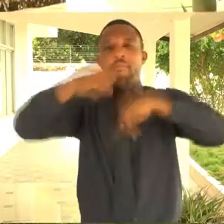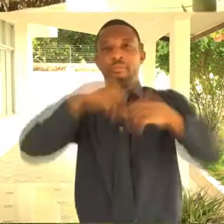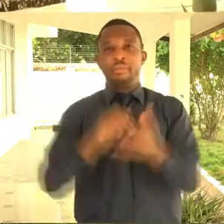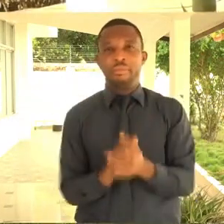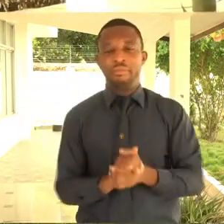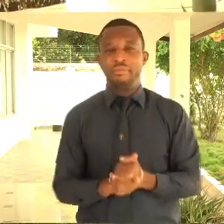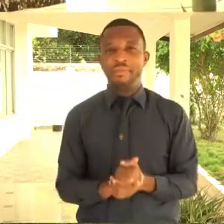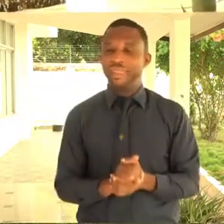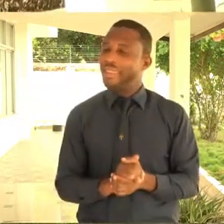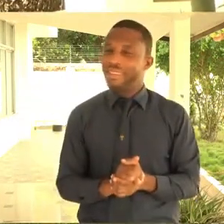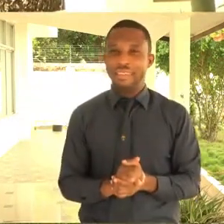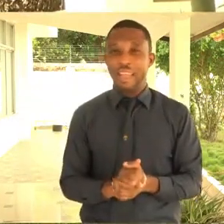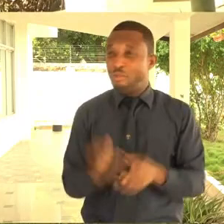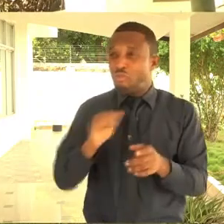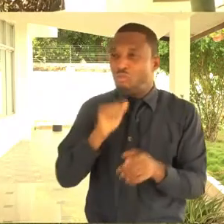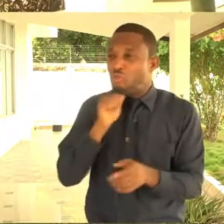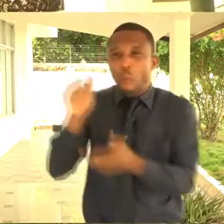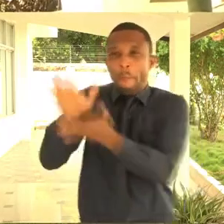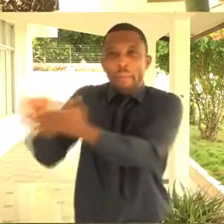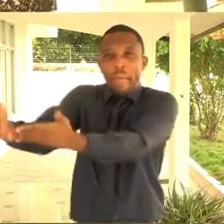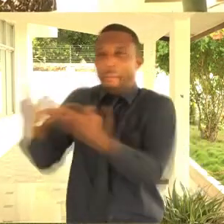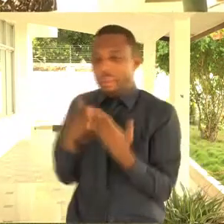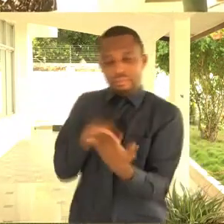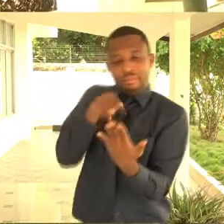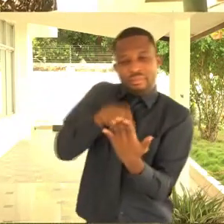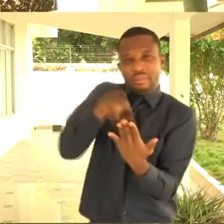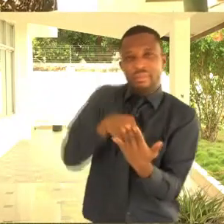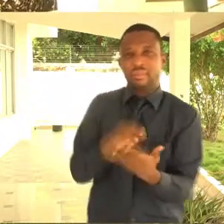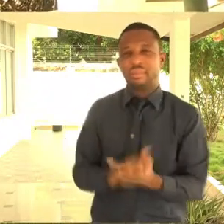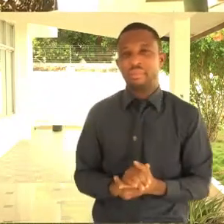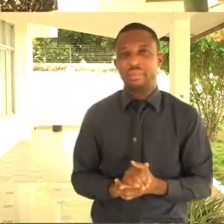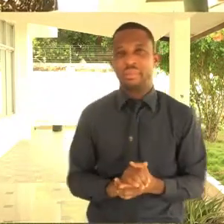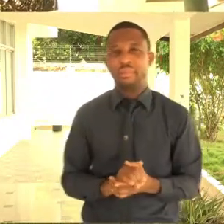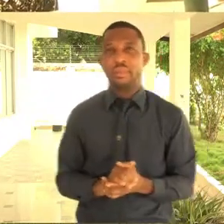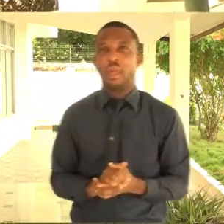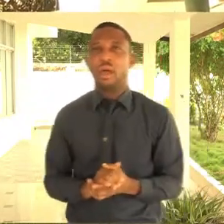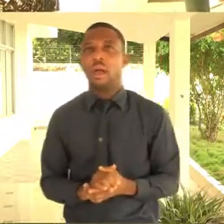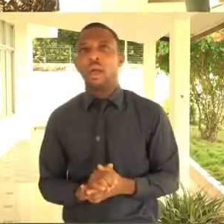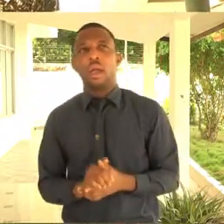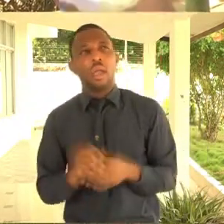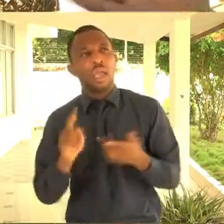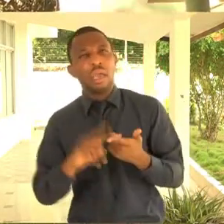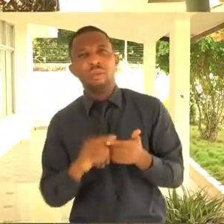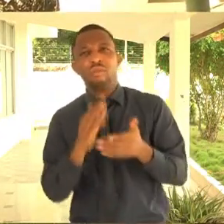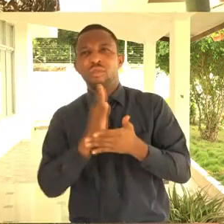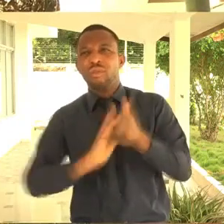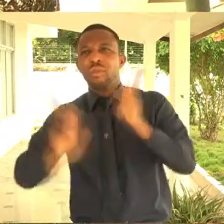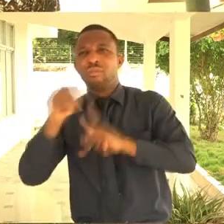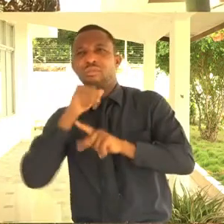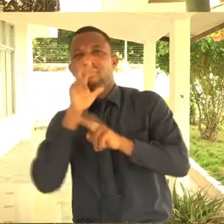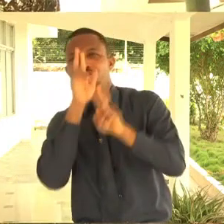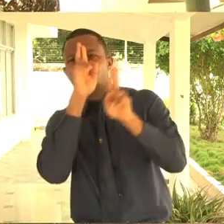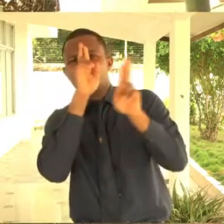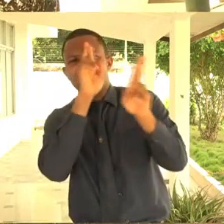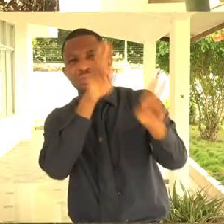don't, should I use this word, they don't respect us with the interpreters. They think, oh, you just come there and show your hands. What's